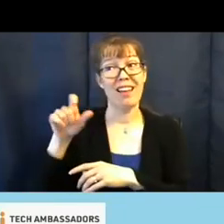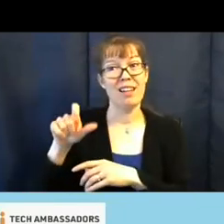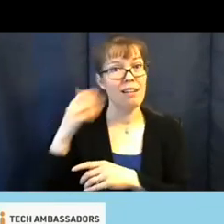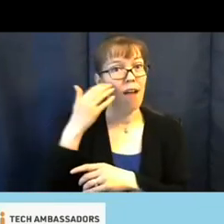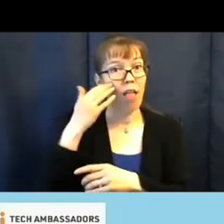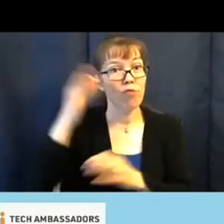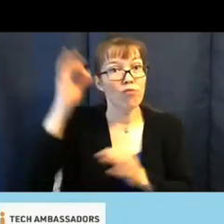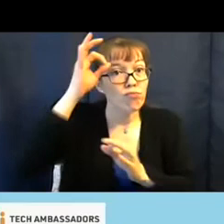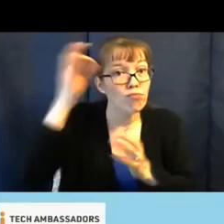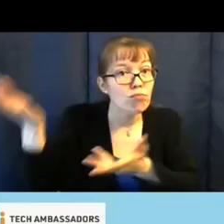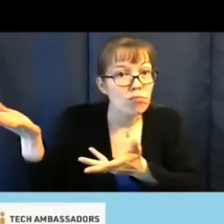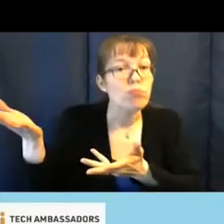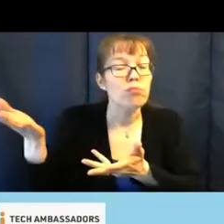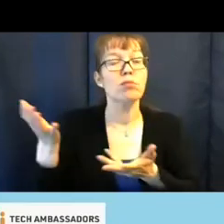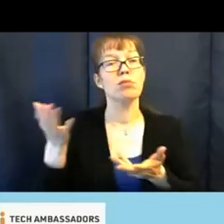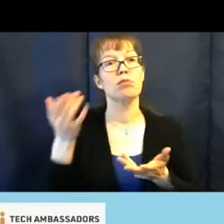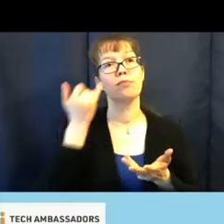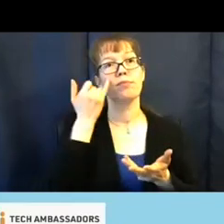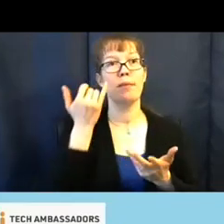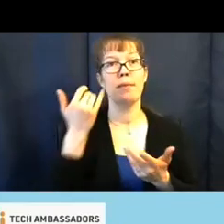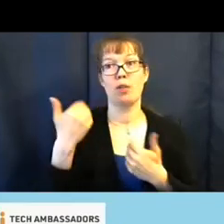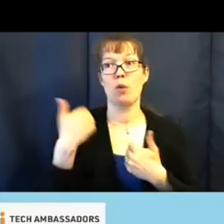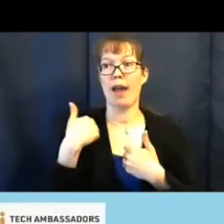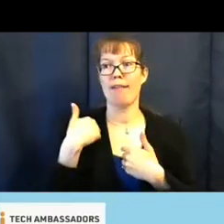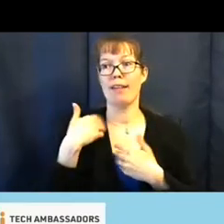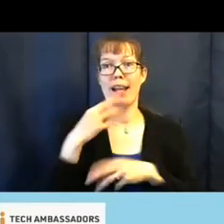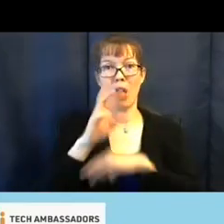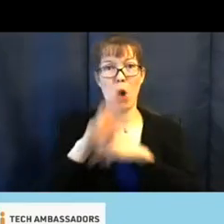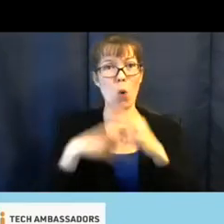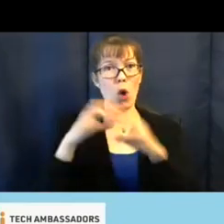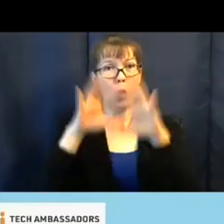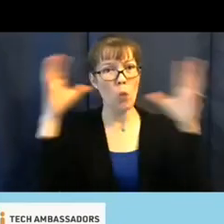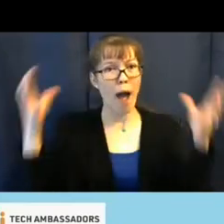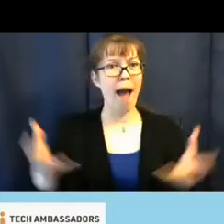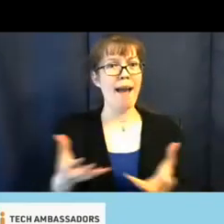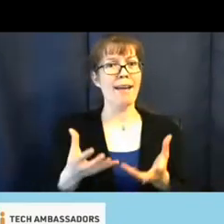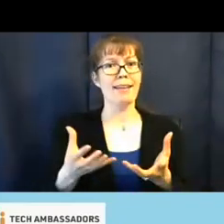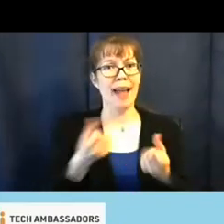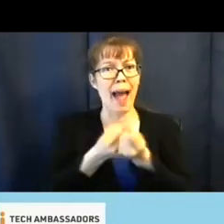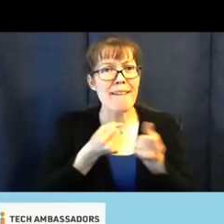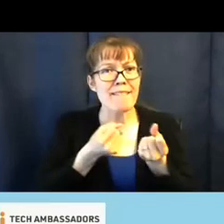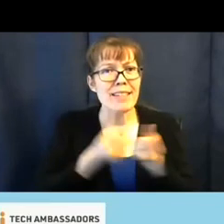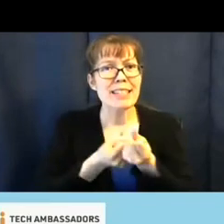to, like, have, like, a worldwide advocacy,